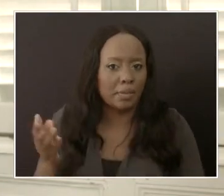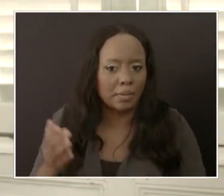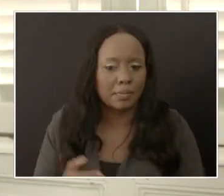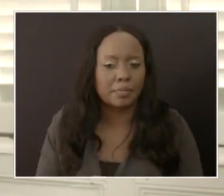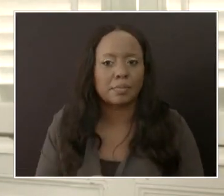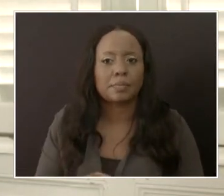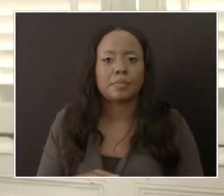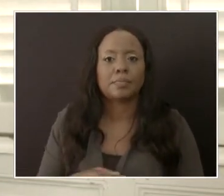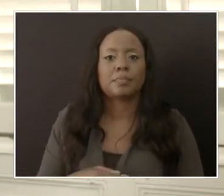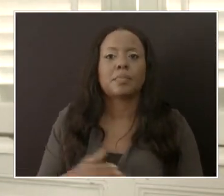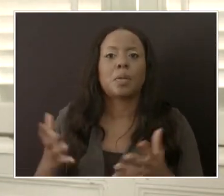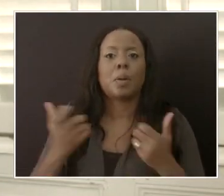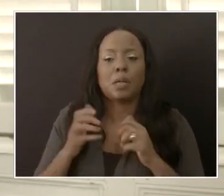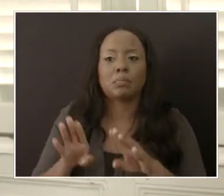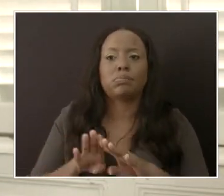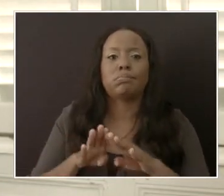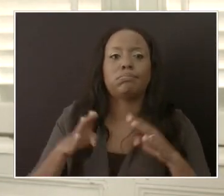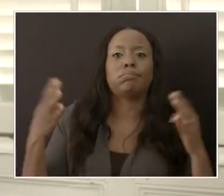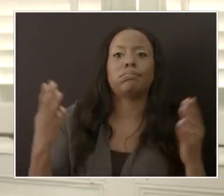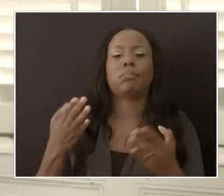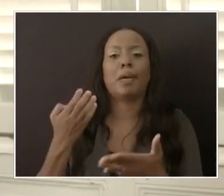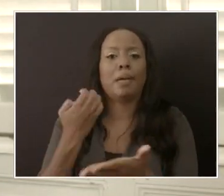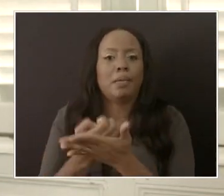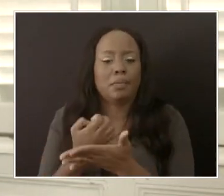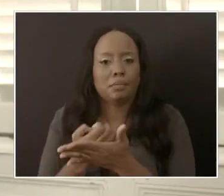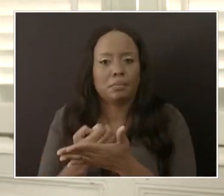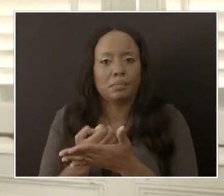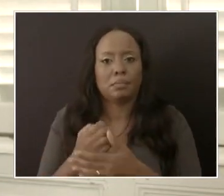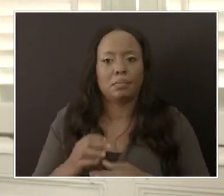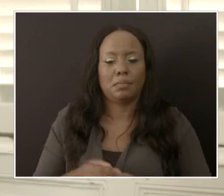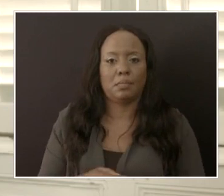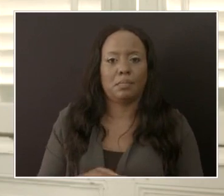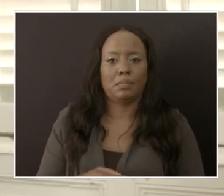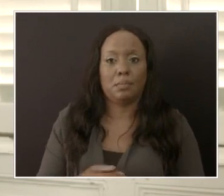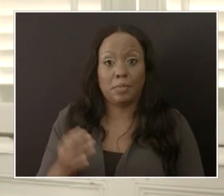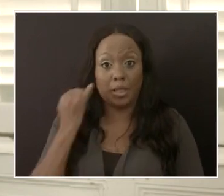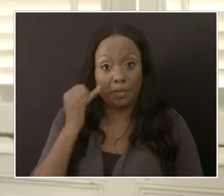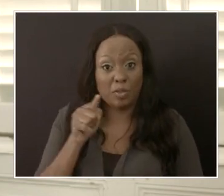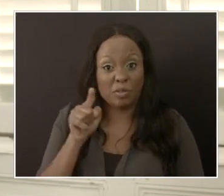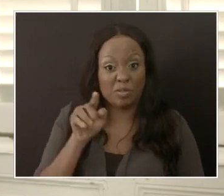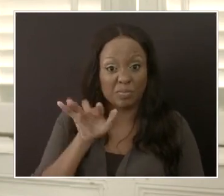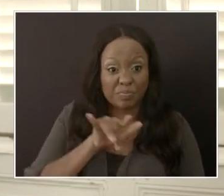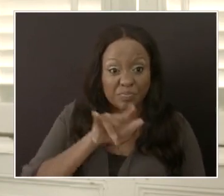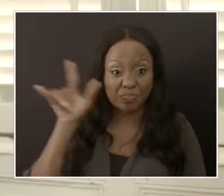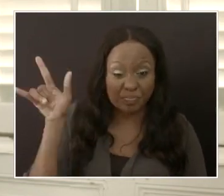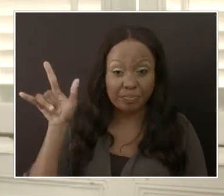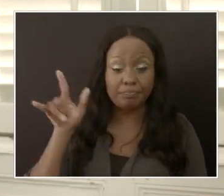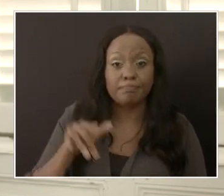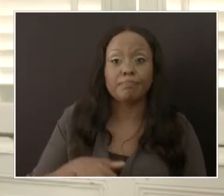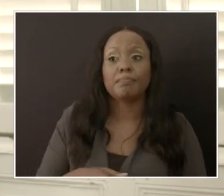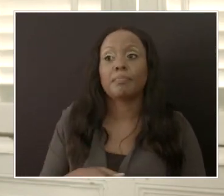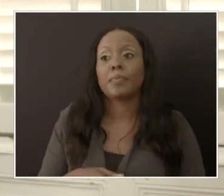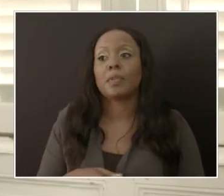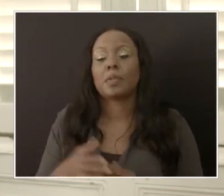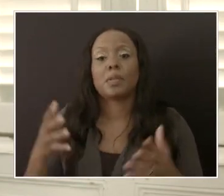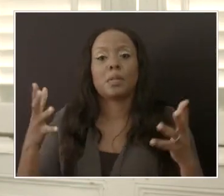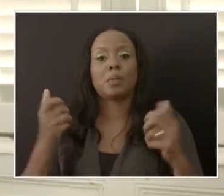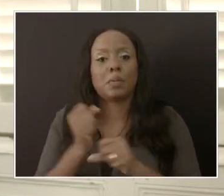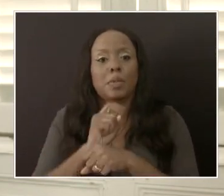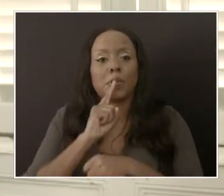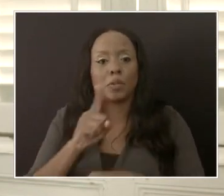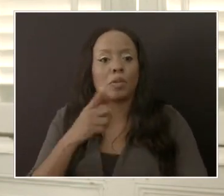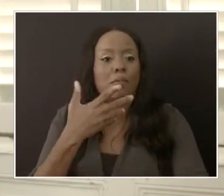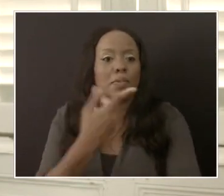and surely reopen the economy. If you're traveling, you want to be able to make sure that you're fully vaccinated.